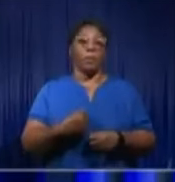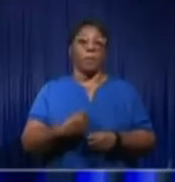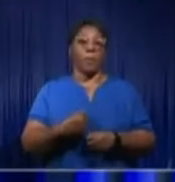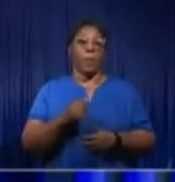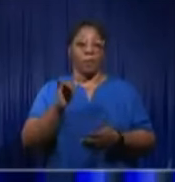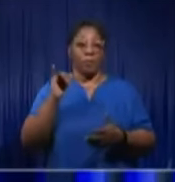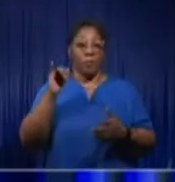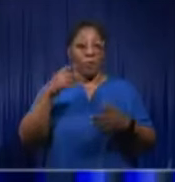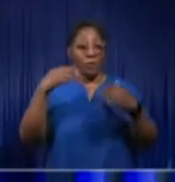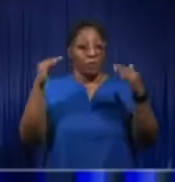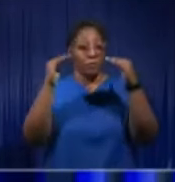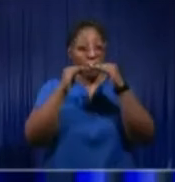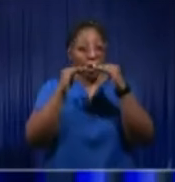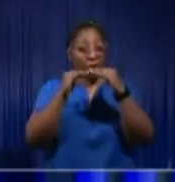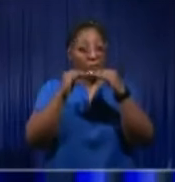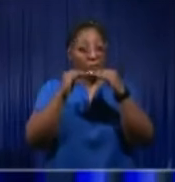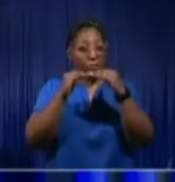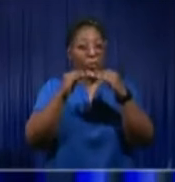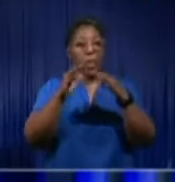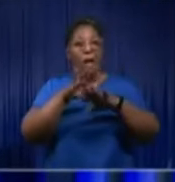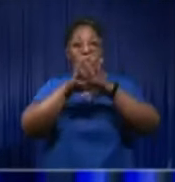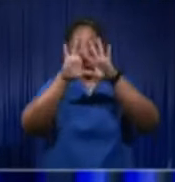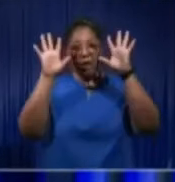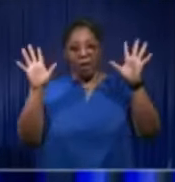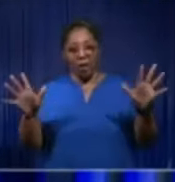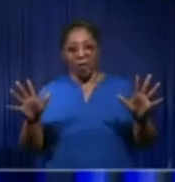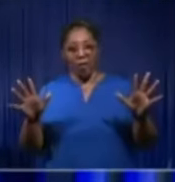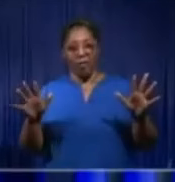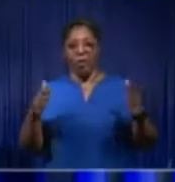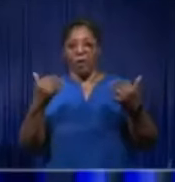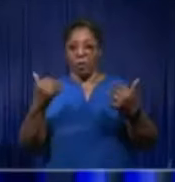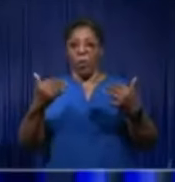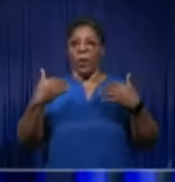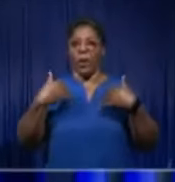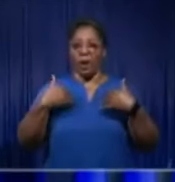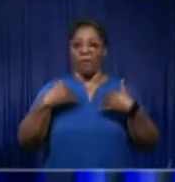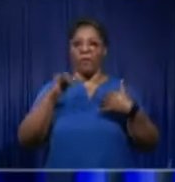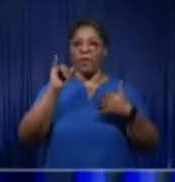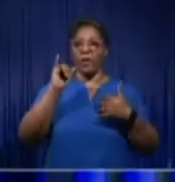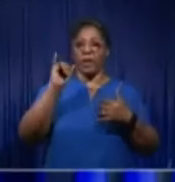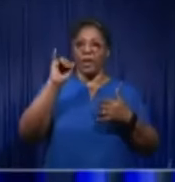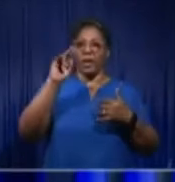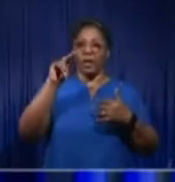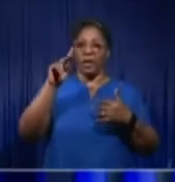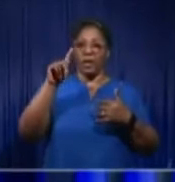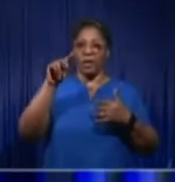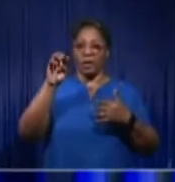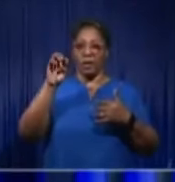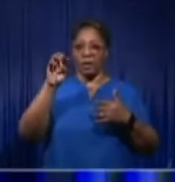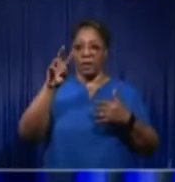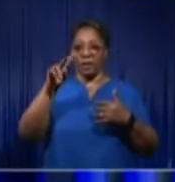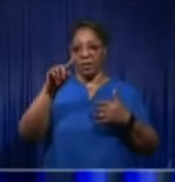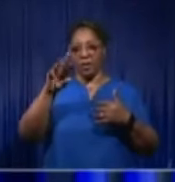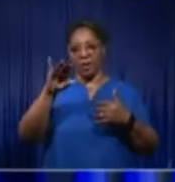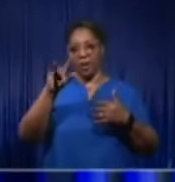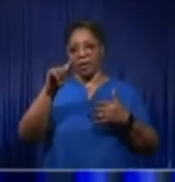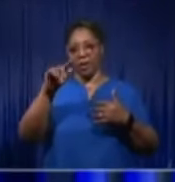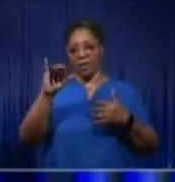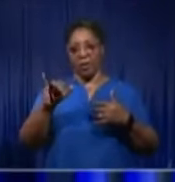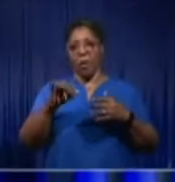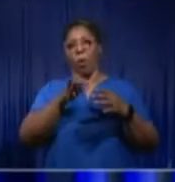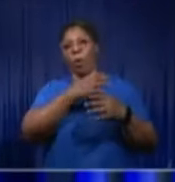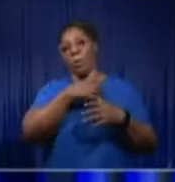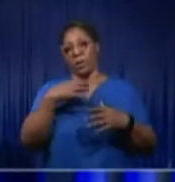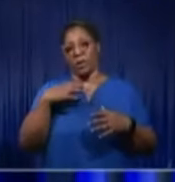fair and transparent. And now we have the integrity commission, and can do the same. And when we take note that the integrity commission's act